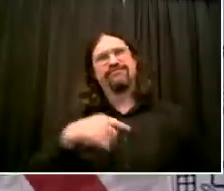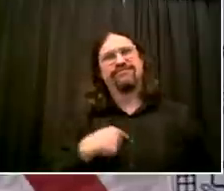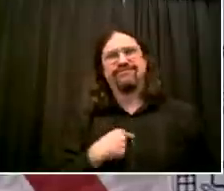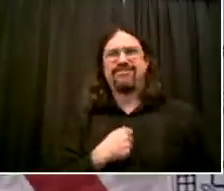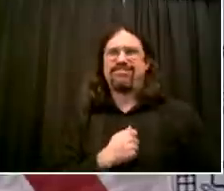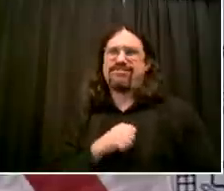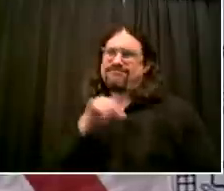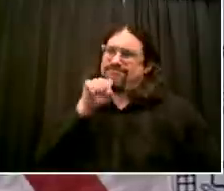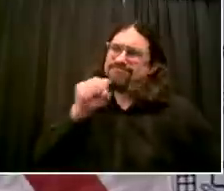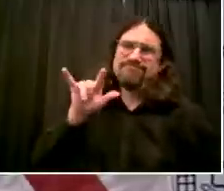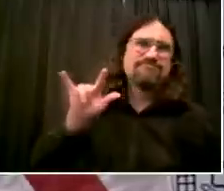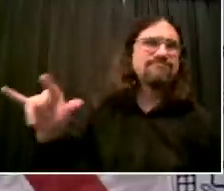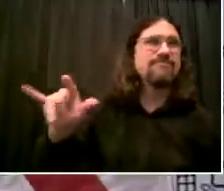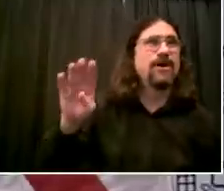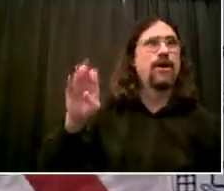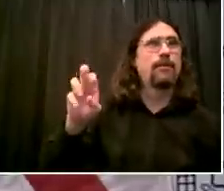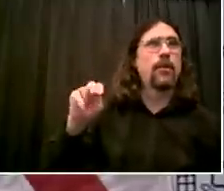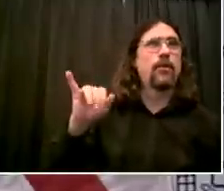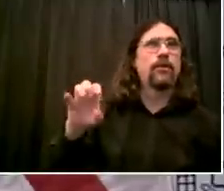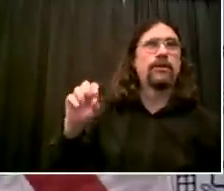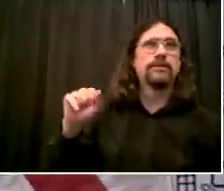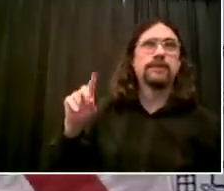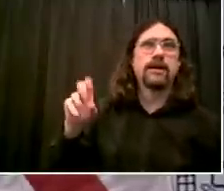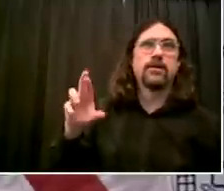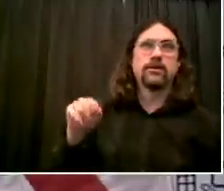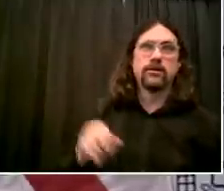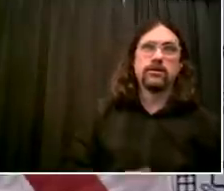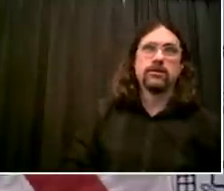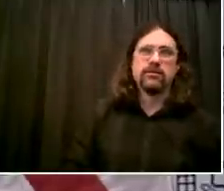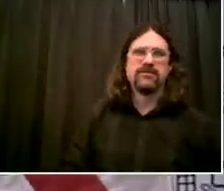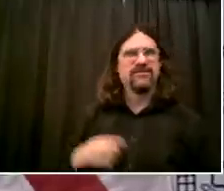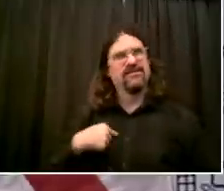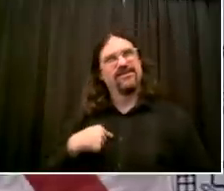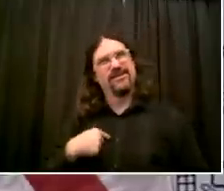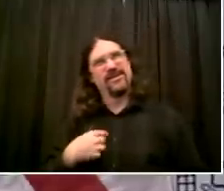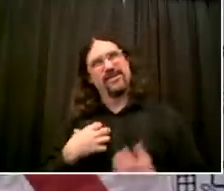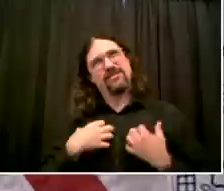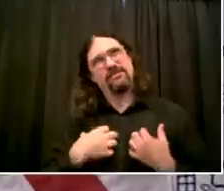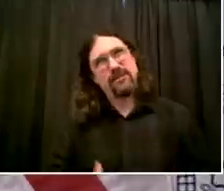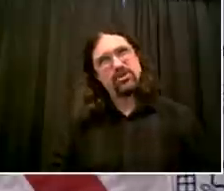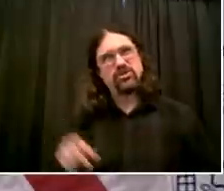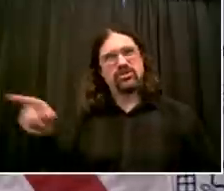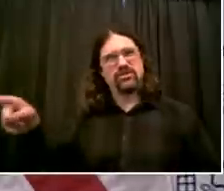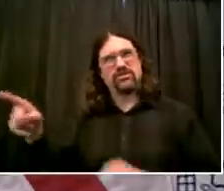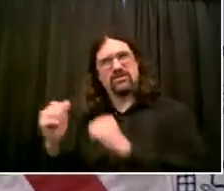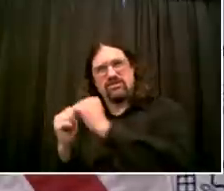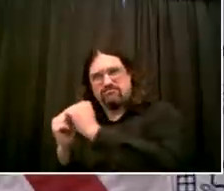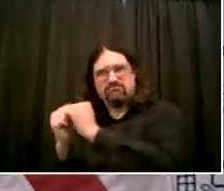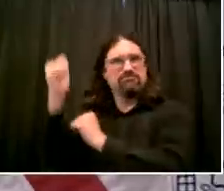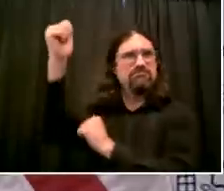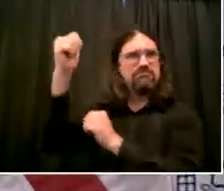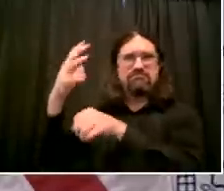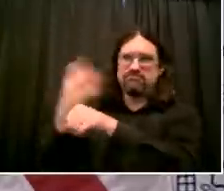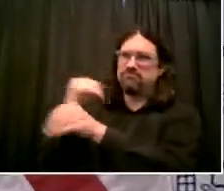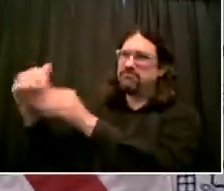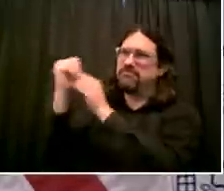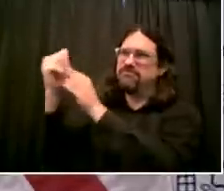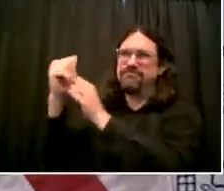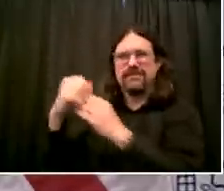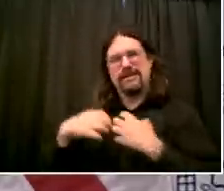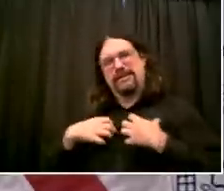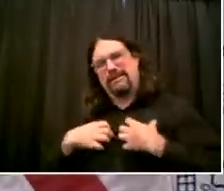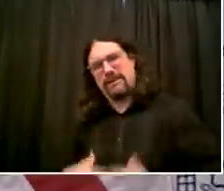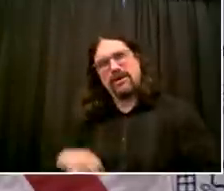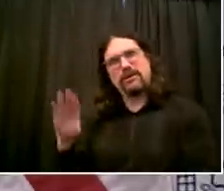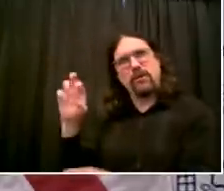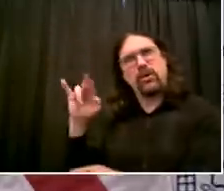Joe Biden won clearly fair and square. And I think all Democrats should close ranks around Joe Biden now. I think it's as